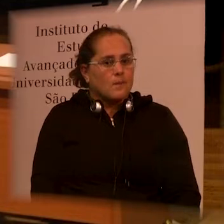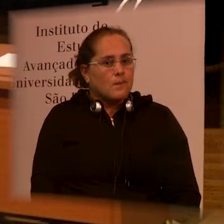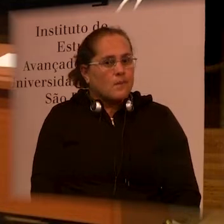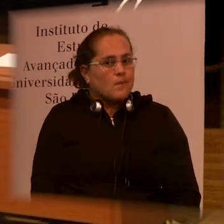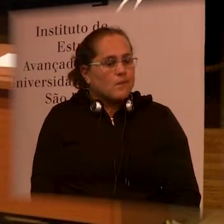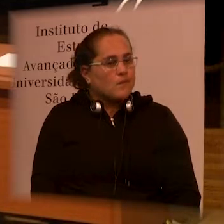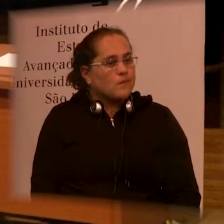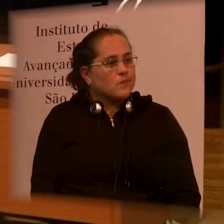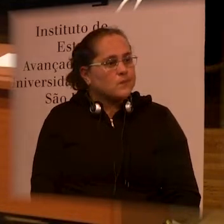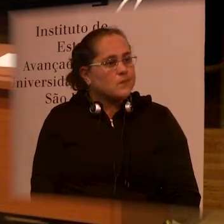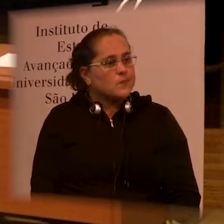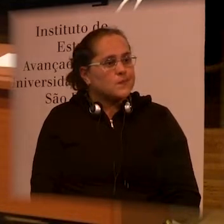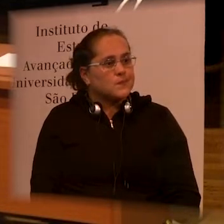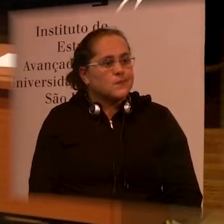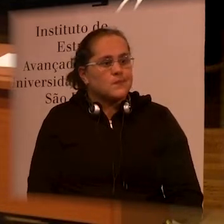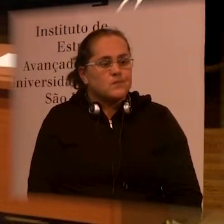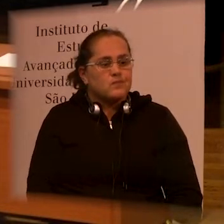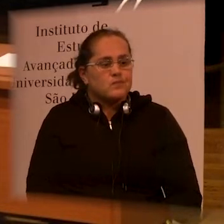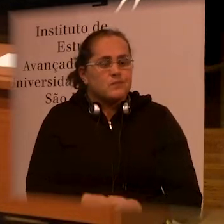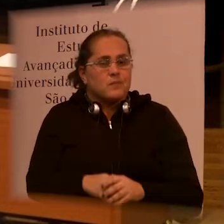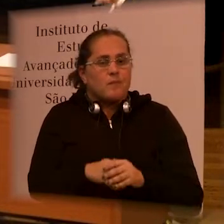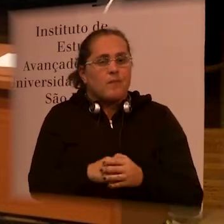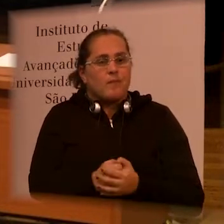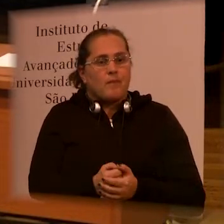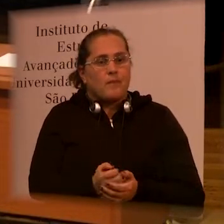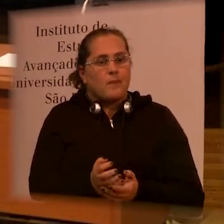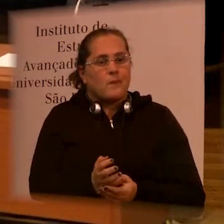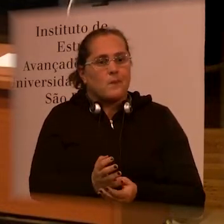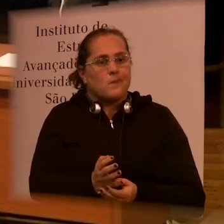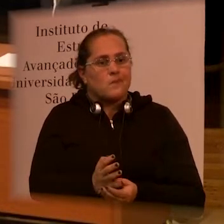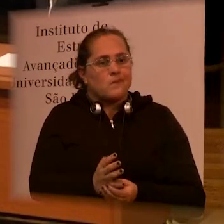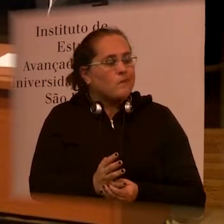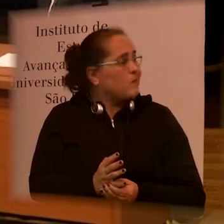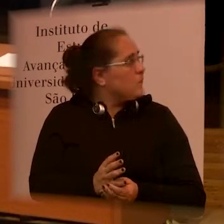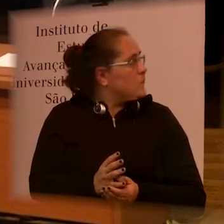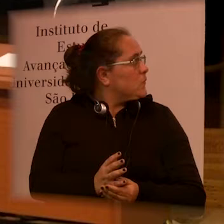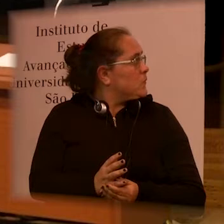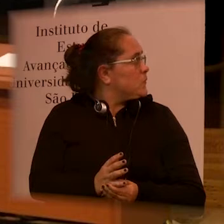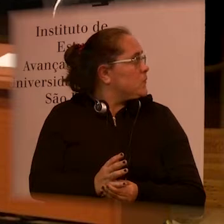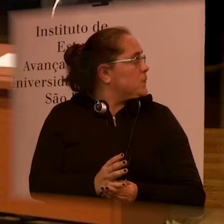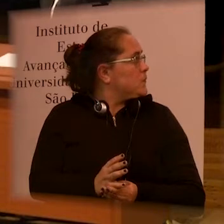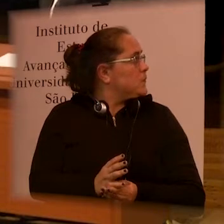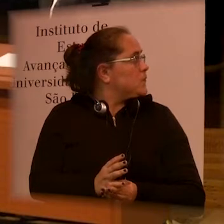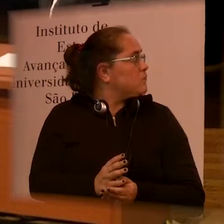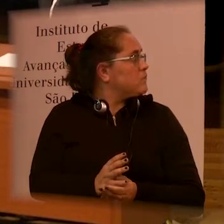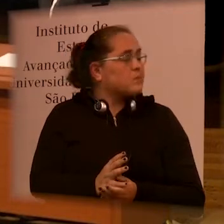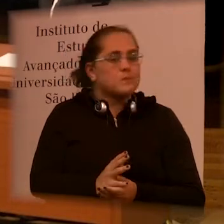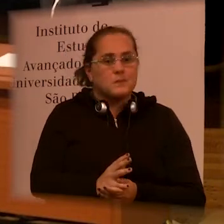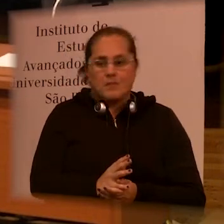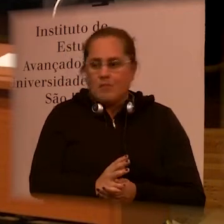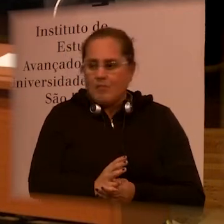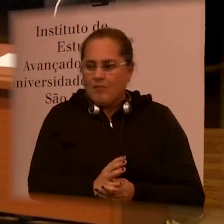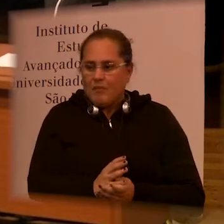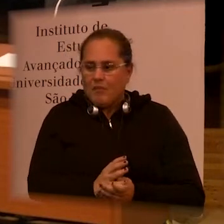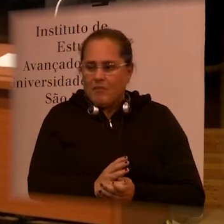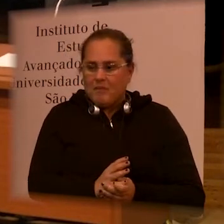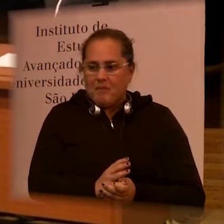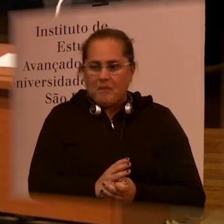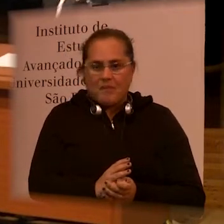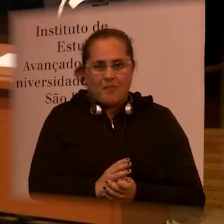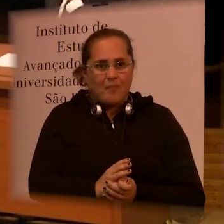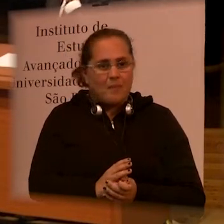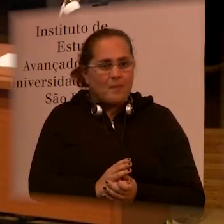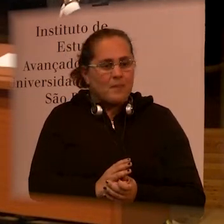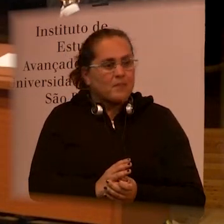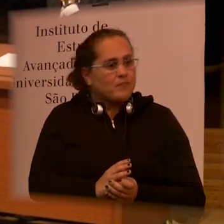We have several questions please. No, we have several more questions. I would like to have a very objective question so